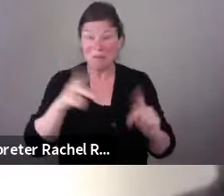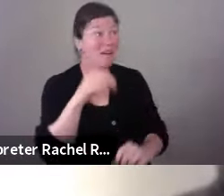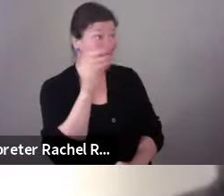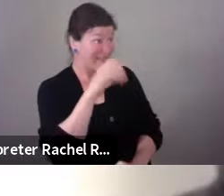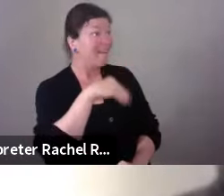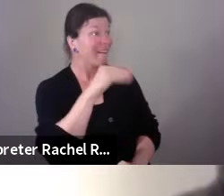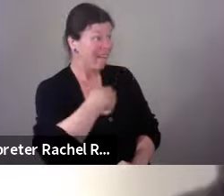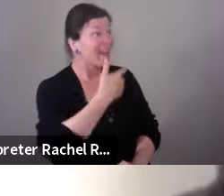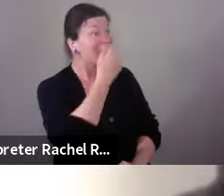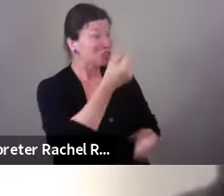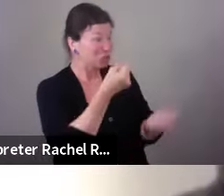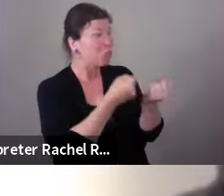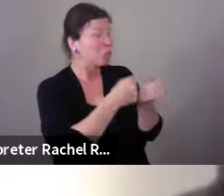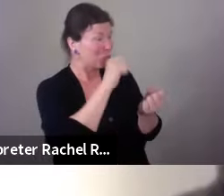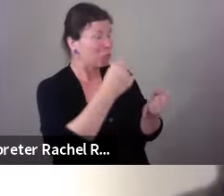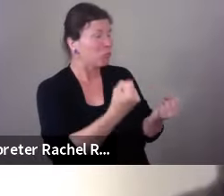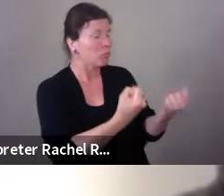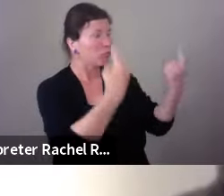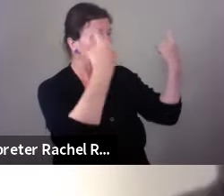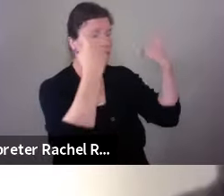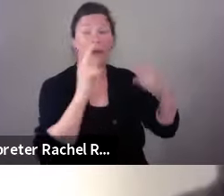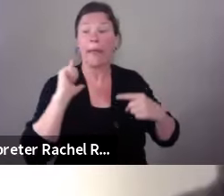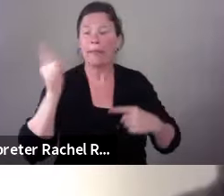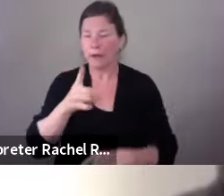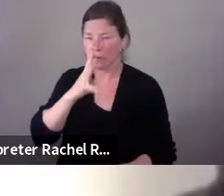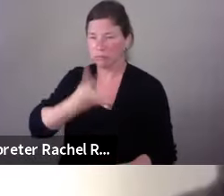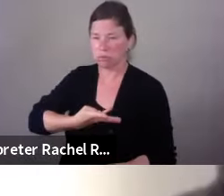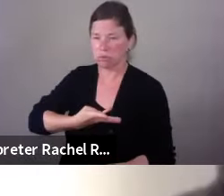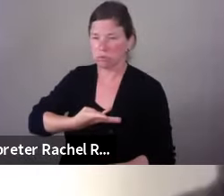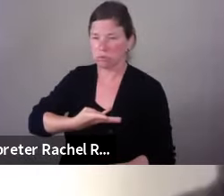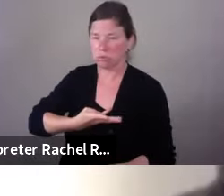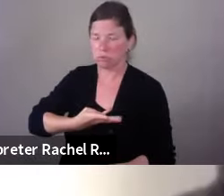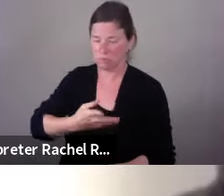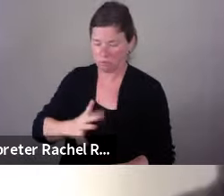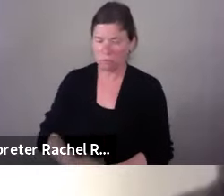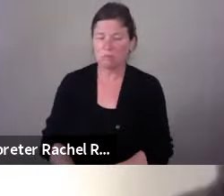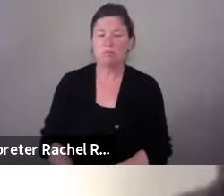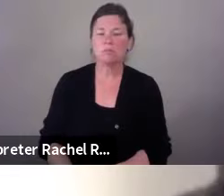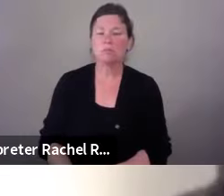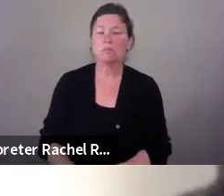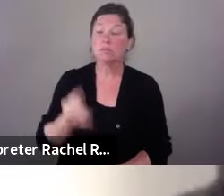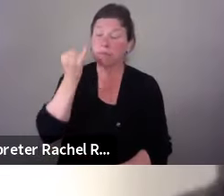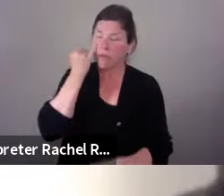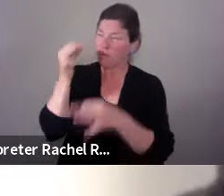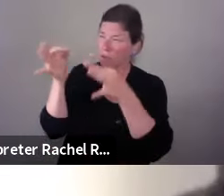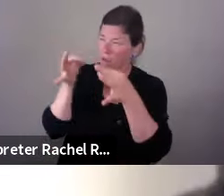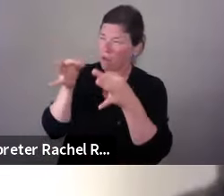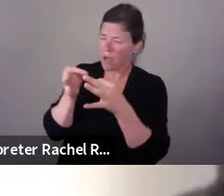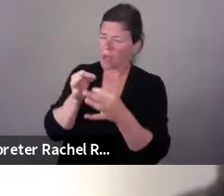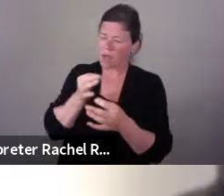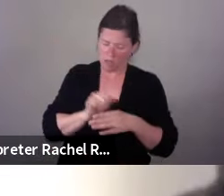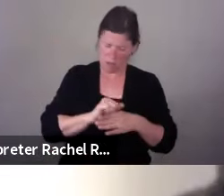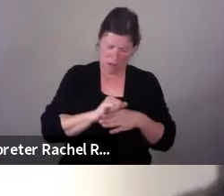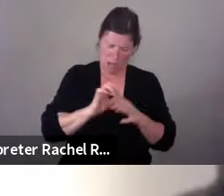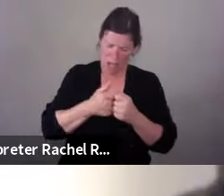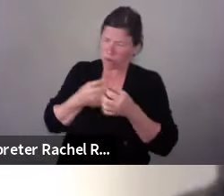you're going to get fully ignored. If you practice how to get your point across, if you become more